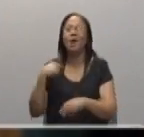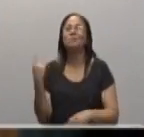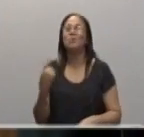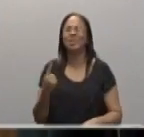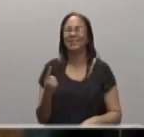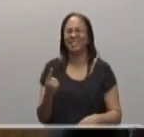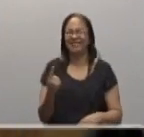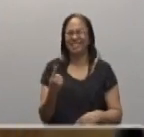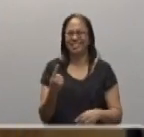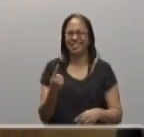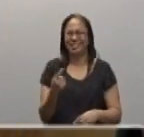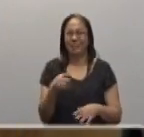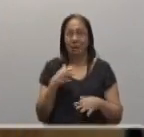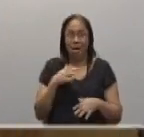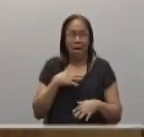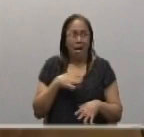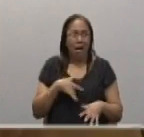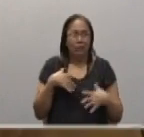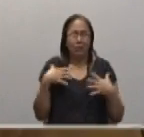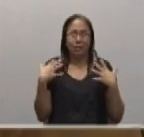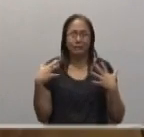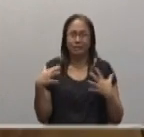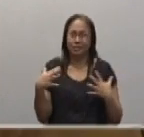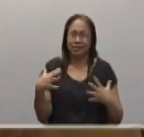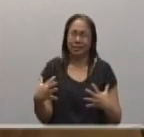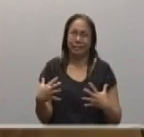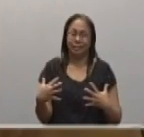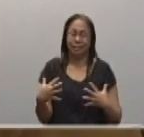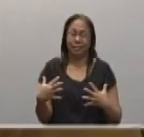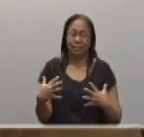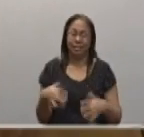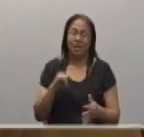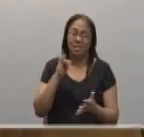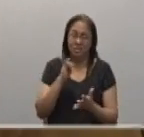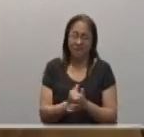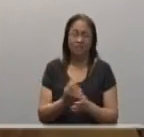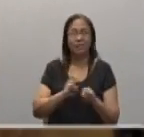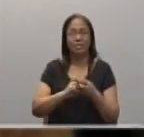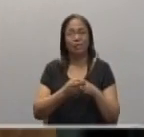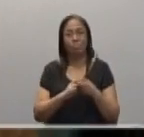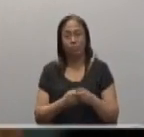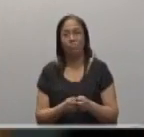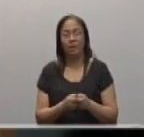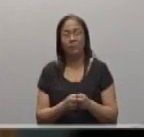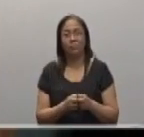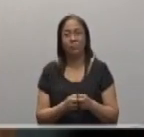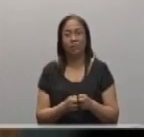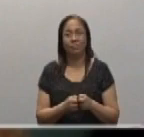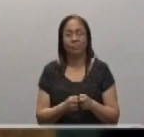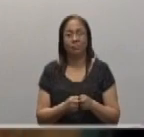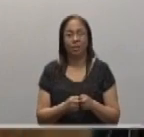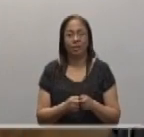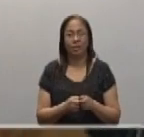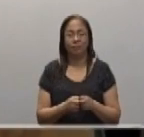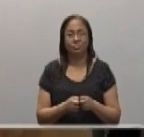scares us. And, this is one of the problems, the life commitment. Unfortunately, we see this